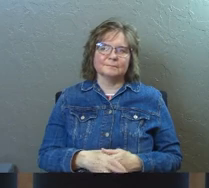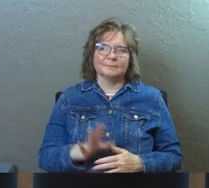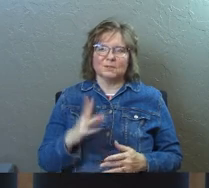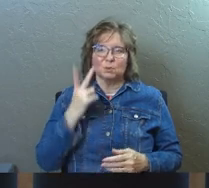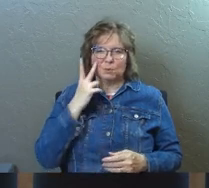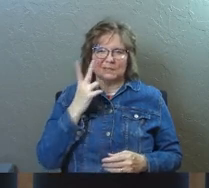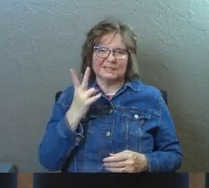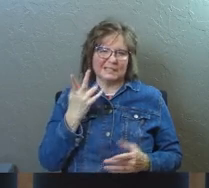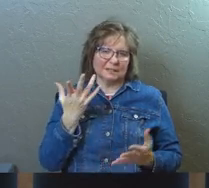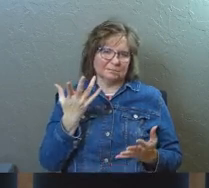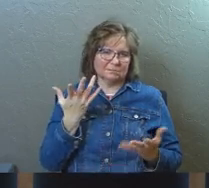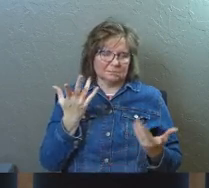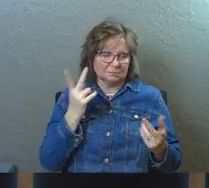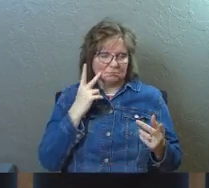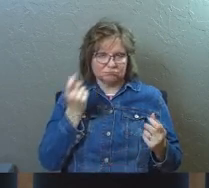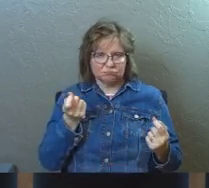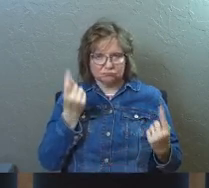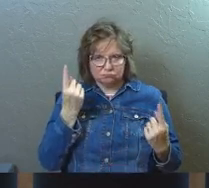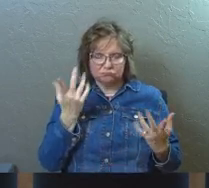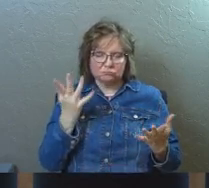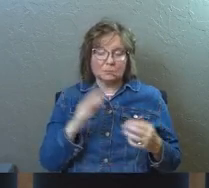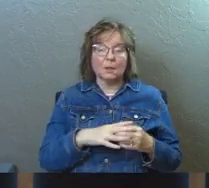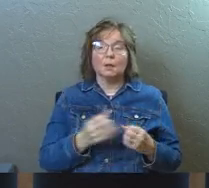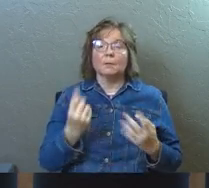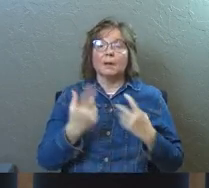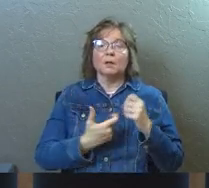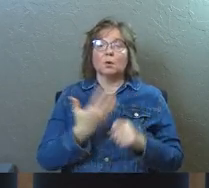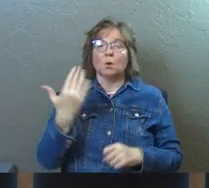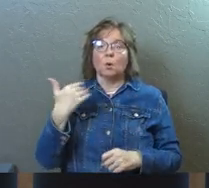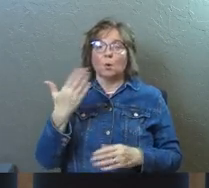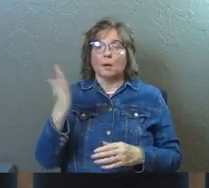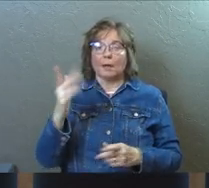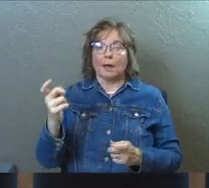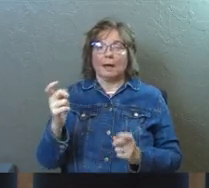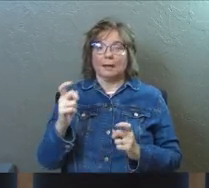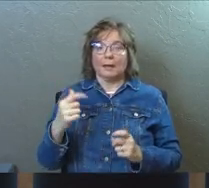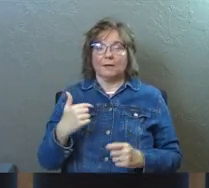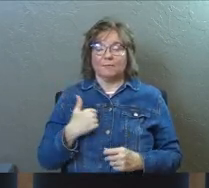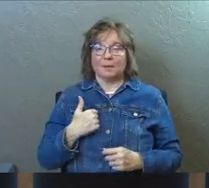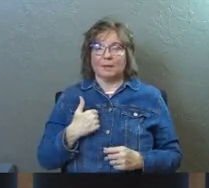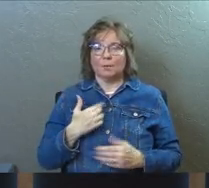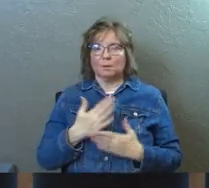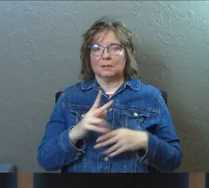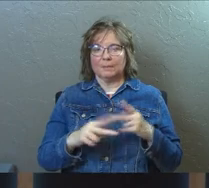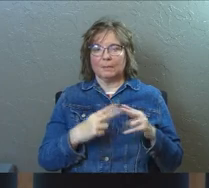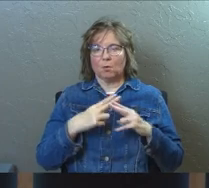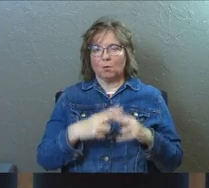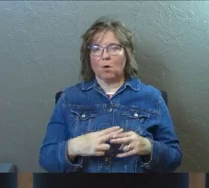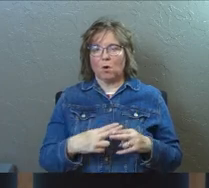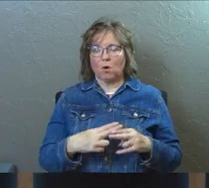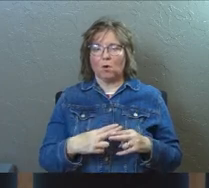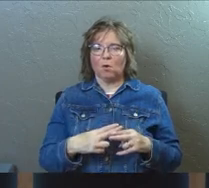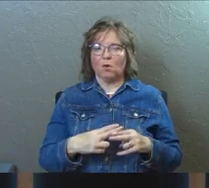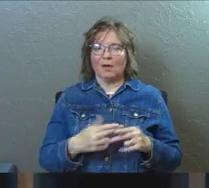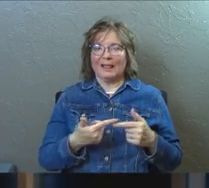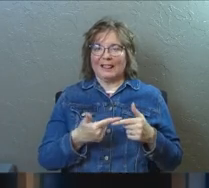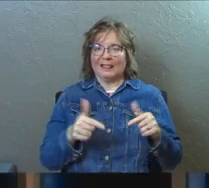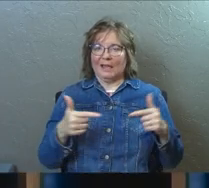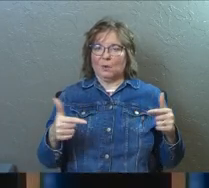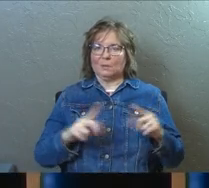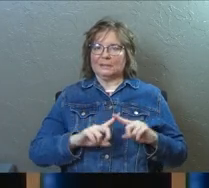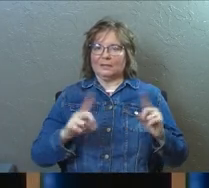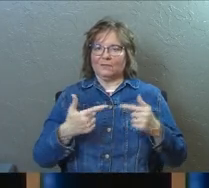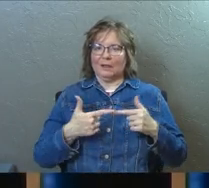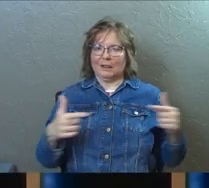Just so you see the practicals. Years ago, God gave me what some people call a supernatural language